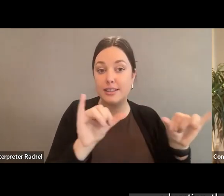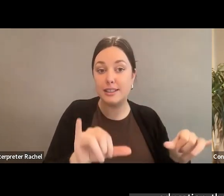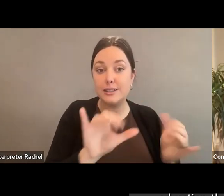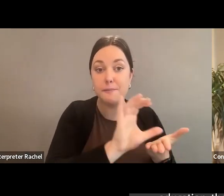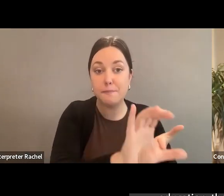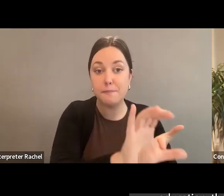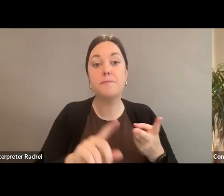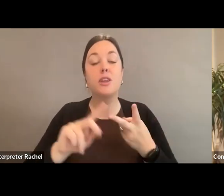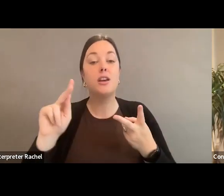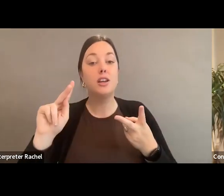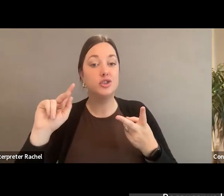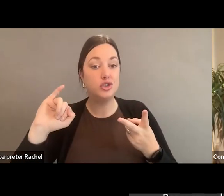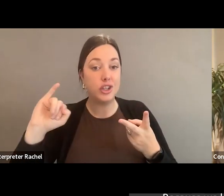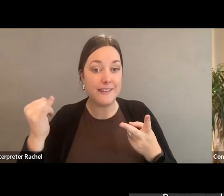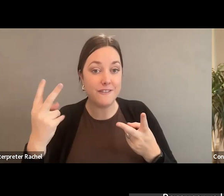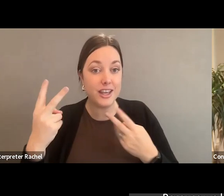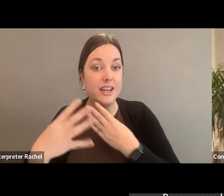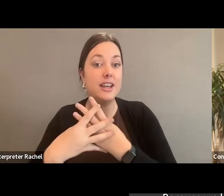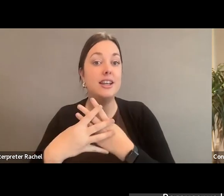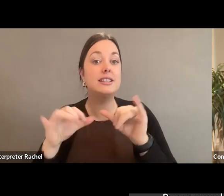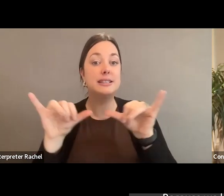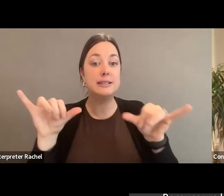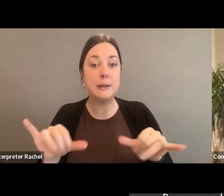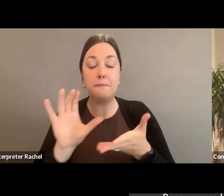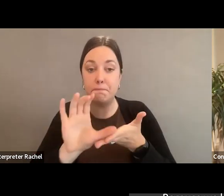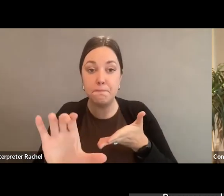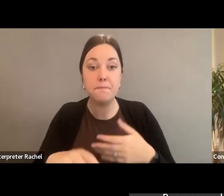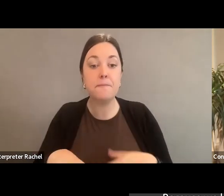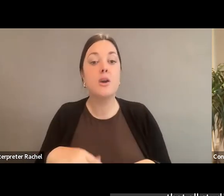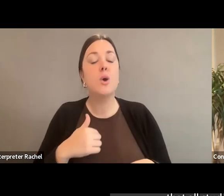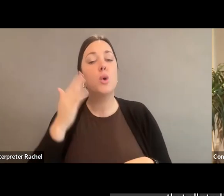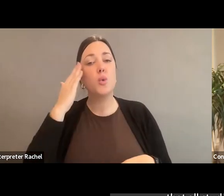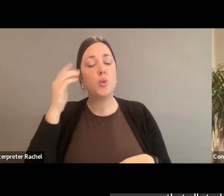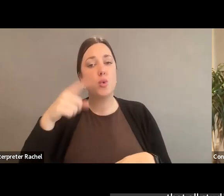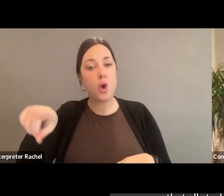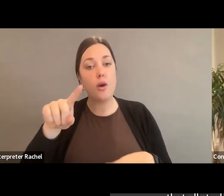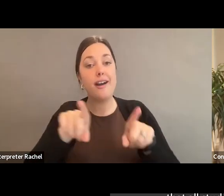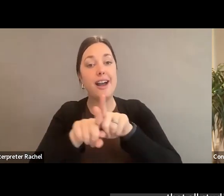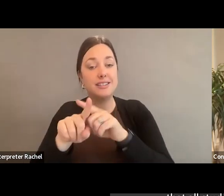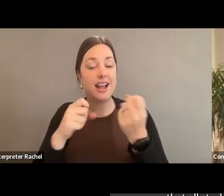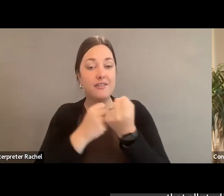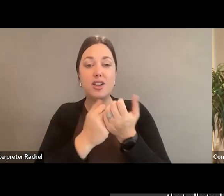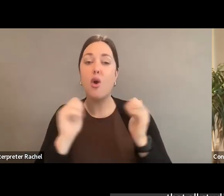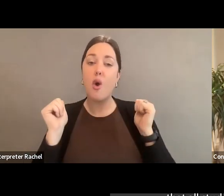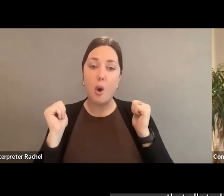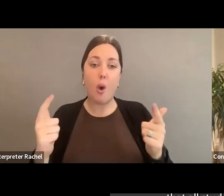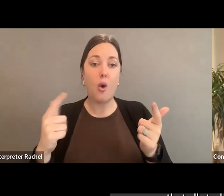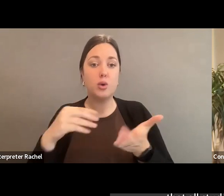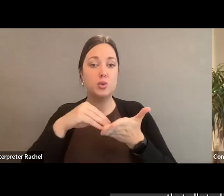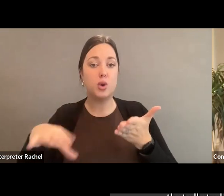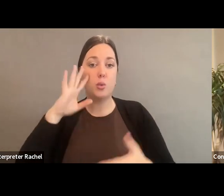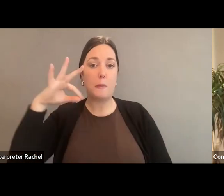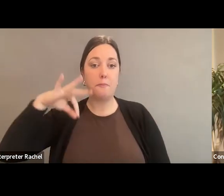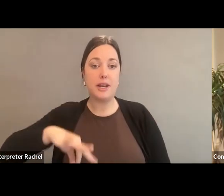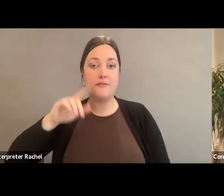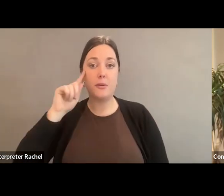juvenile justice facilities. Because we know, and you know, as arts advocates, that all students benefit from the arts and arts